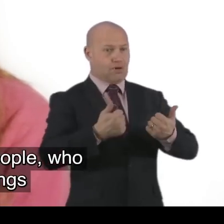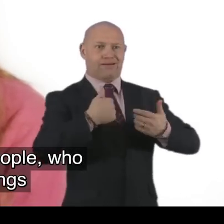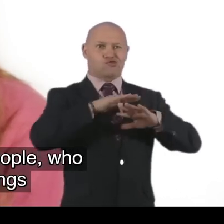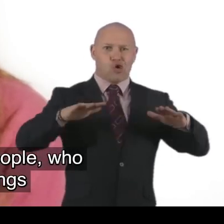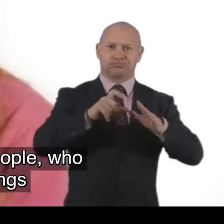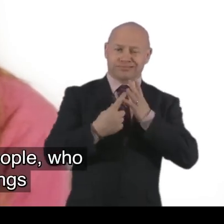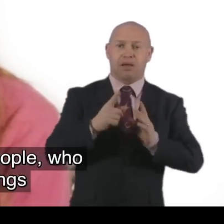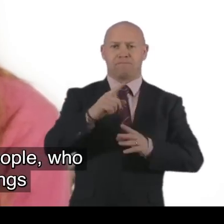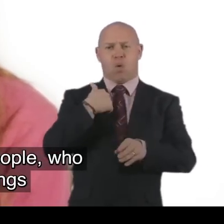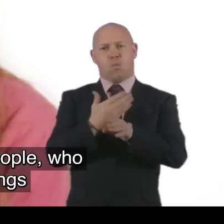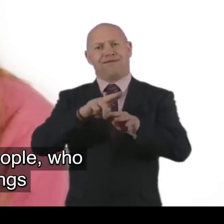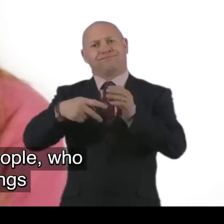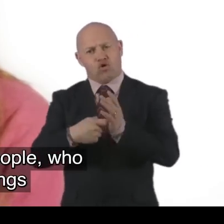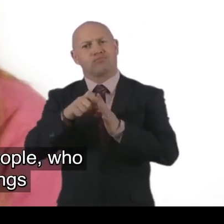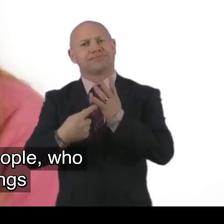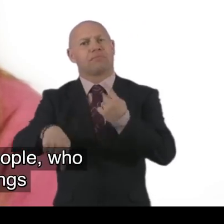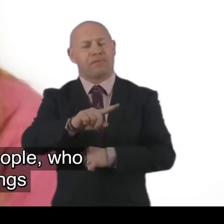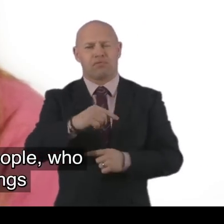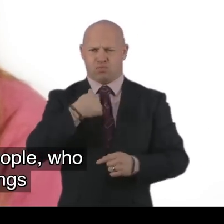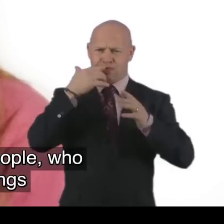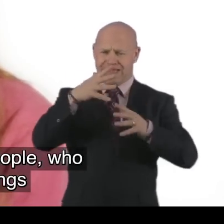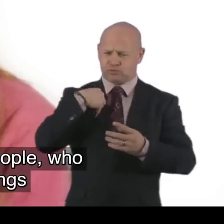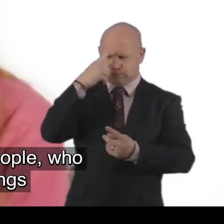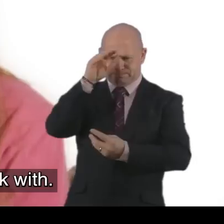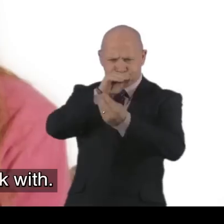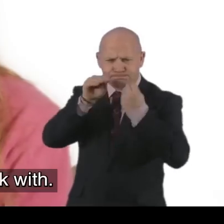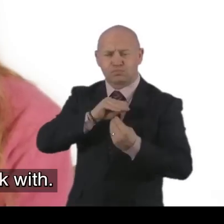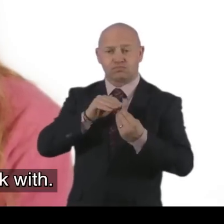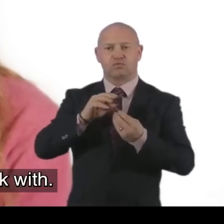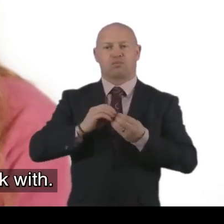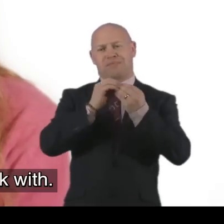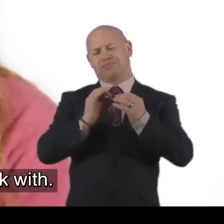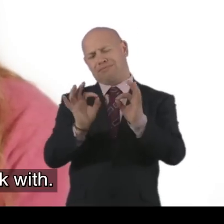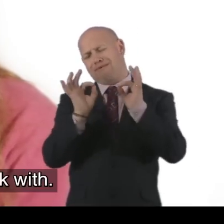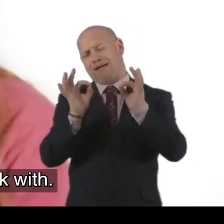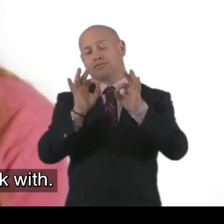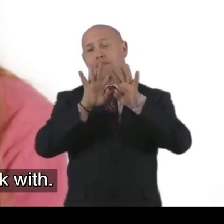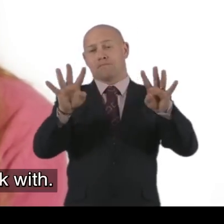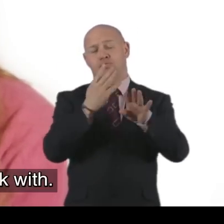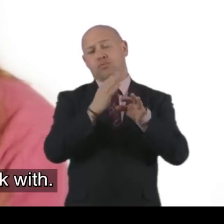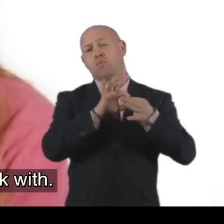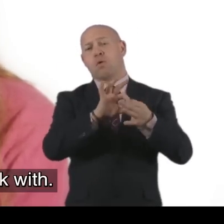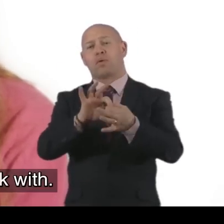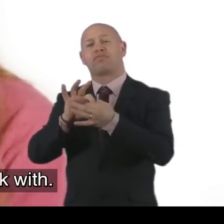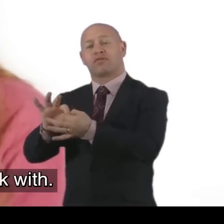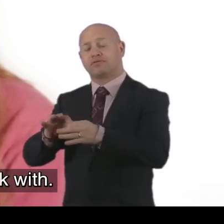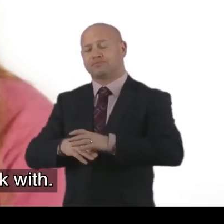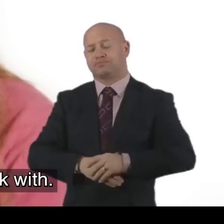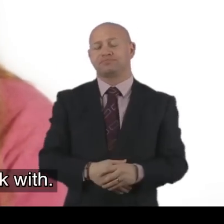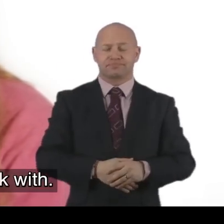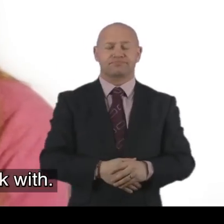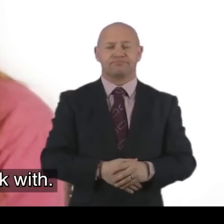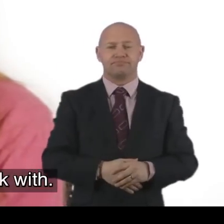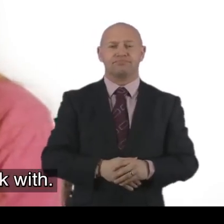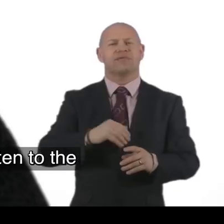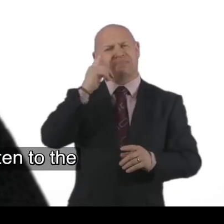people. And people that know all the laws and the ins and outs of all the things we have to work with. Which makes it an excellent board to